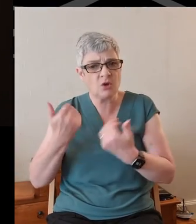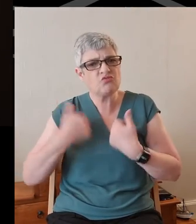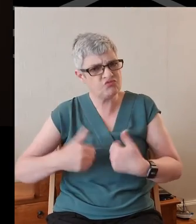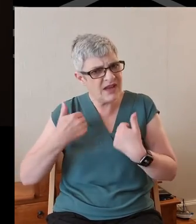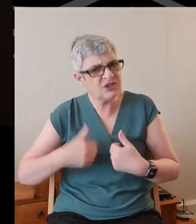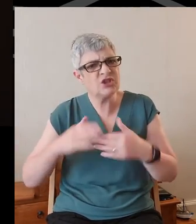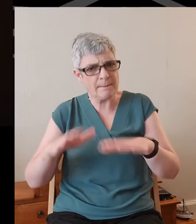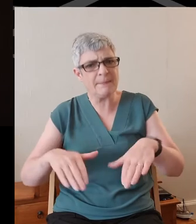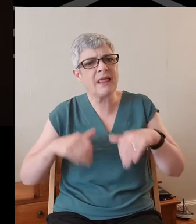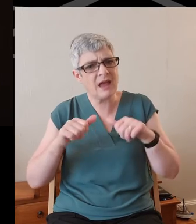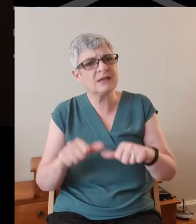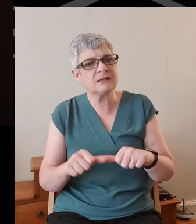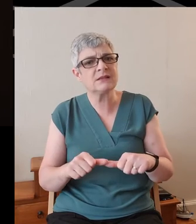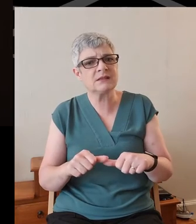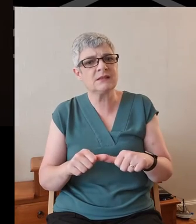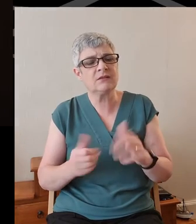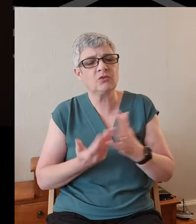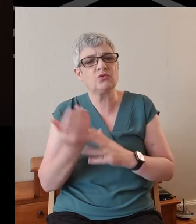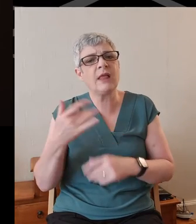in life.